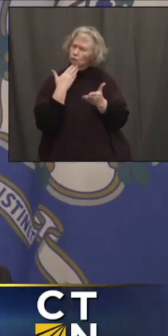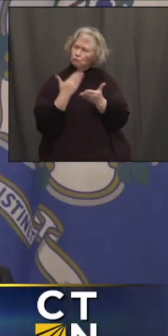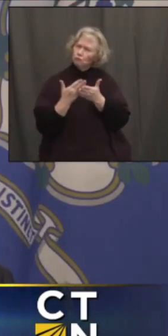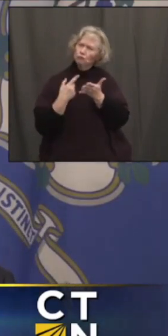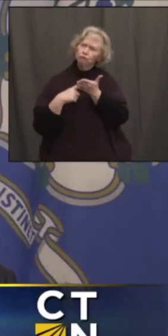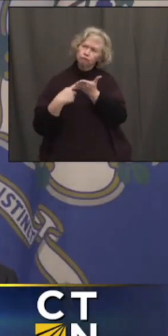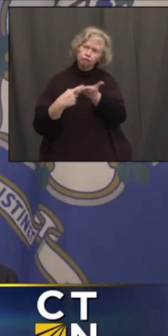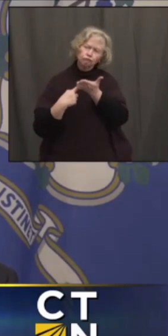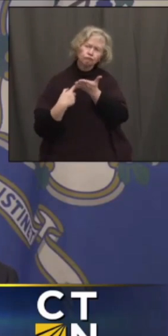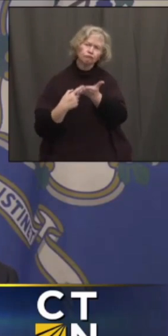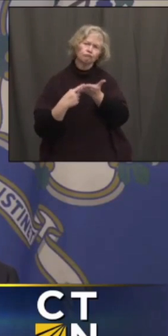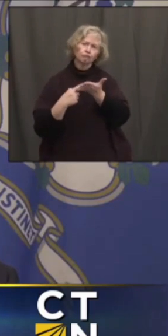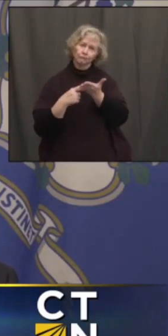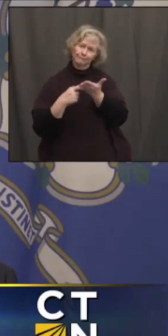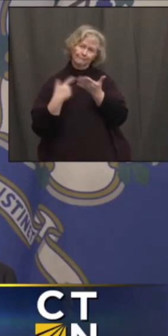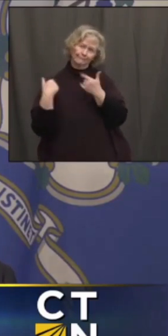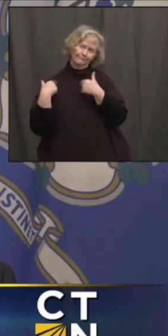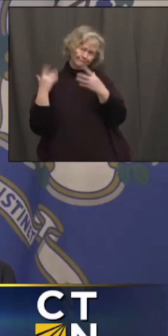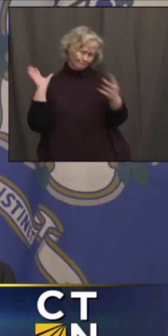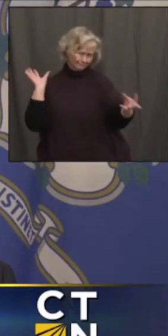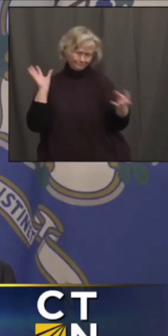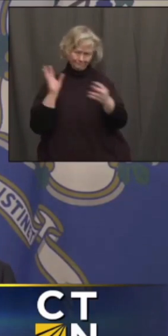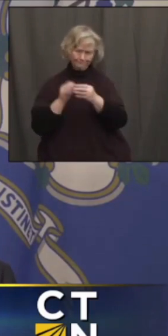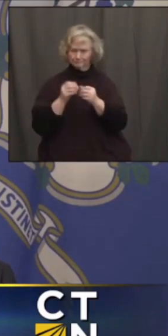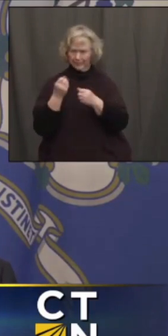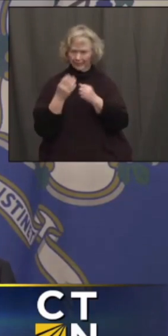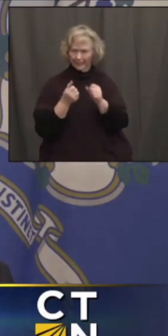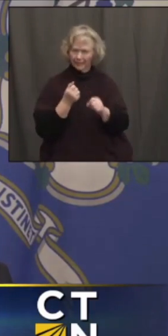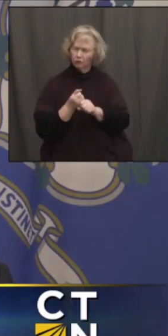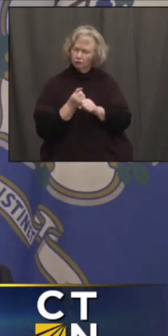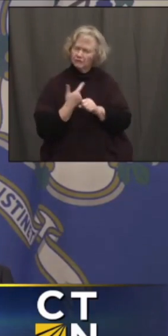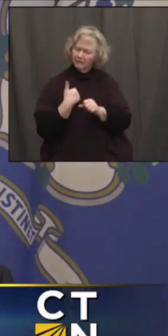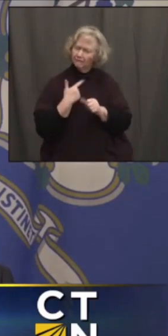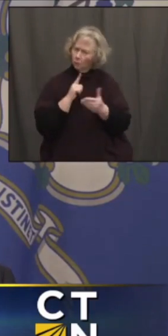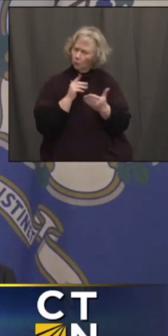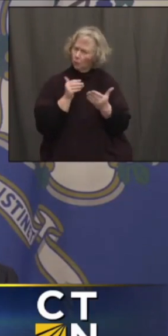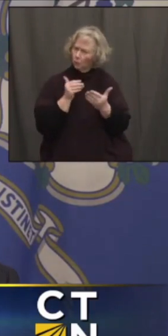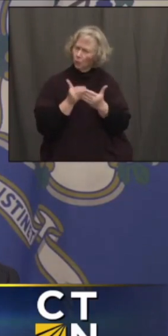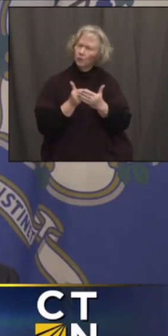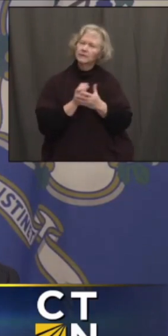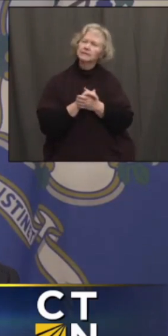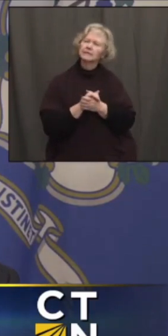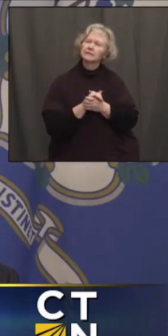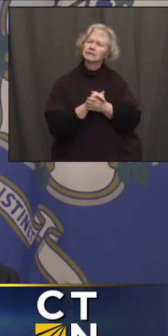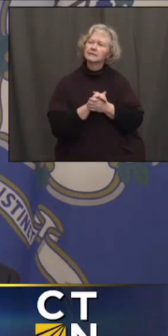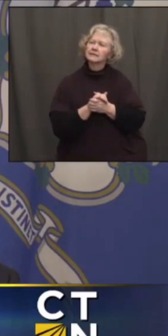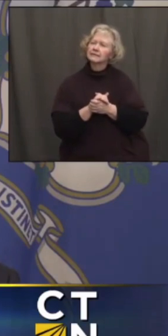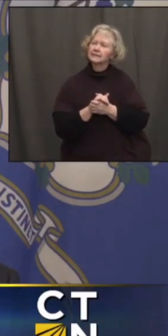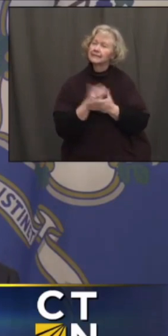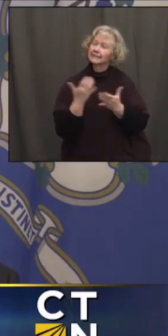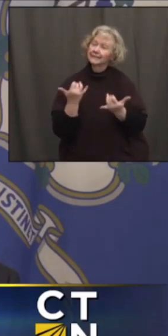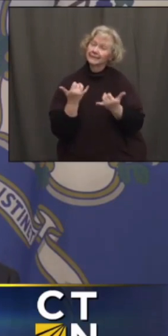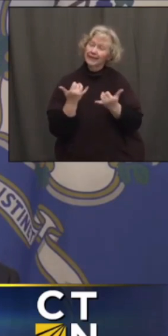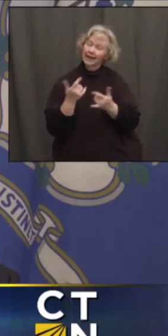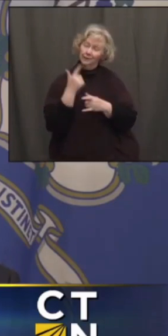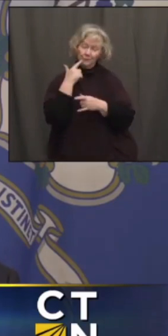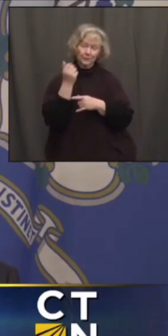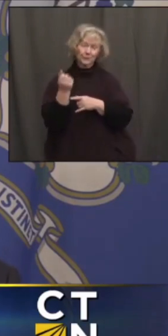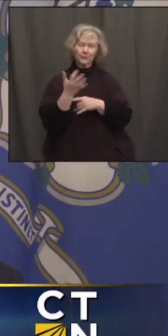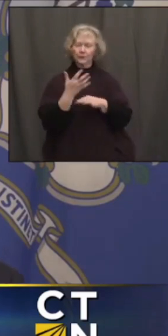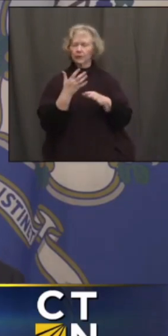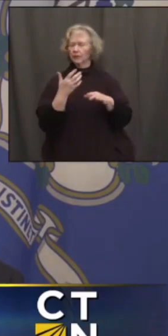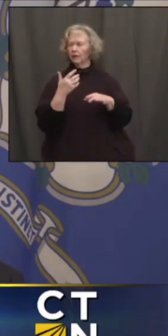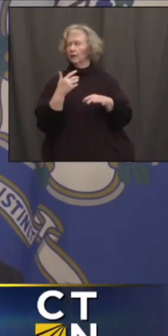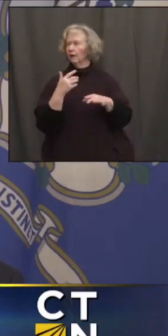really going back months, if not years. And I think we're pretty close. This is a transformative time in the gaming industry.